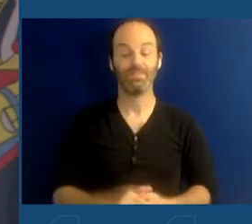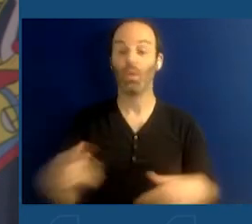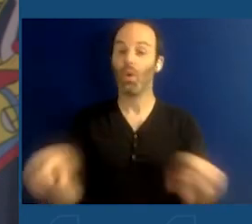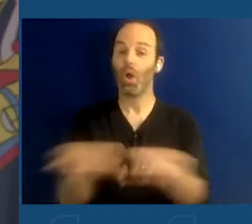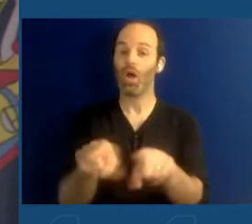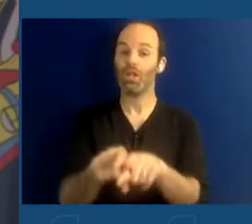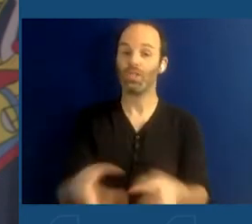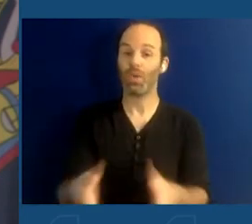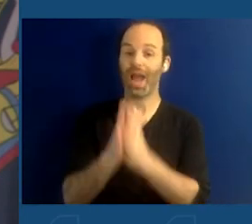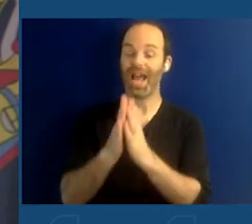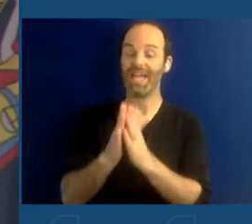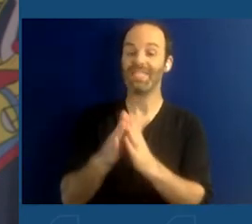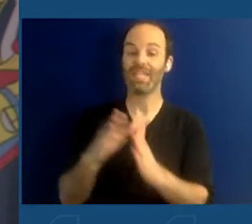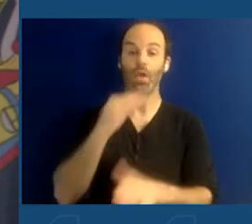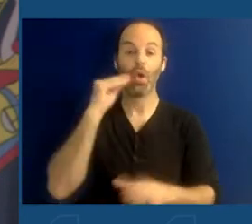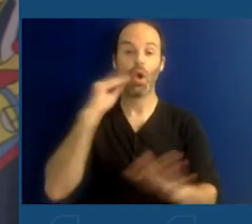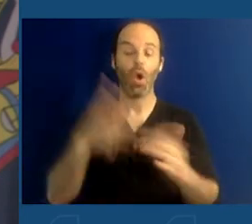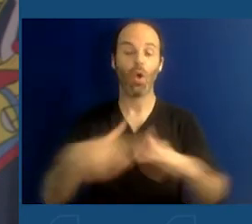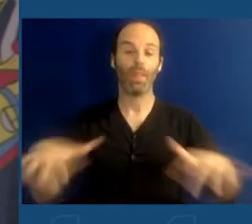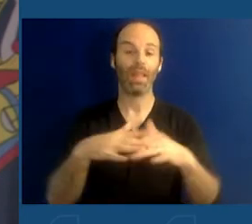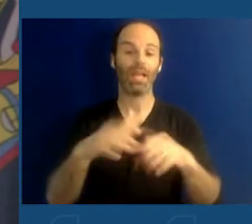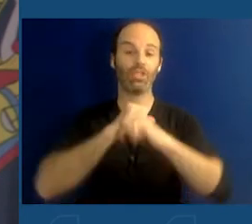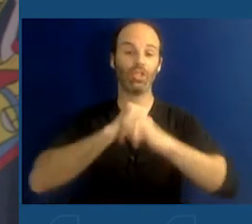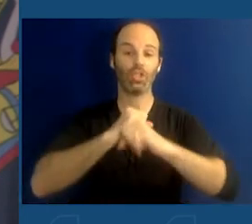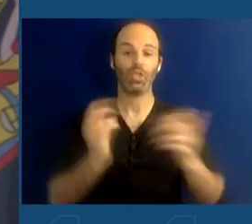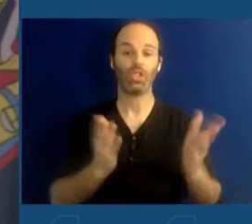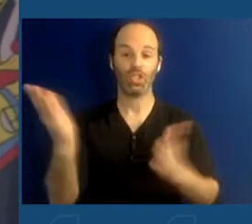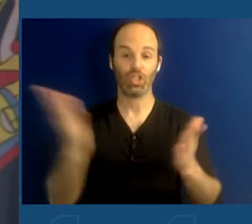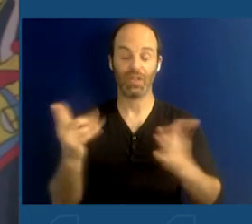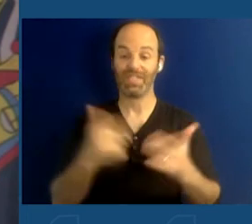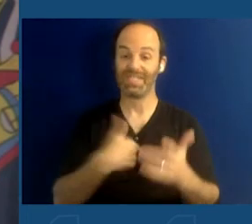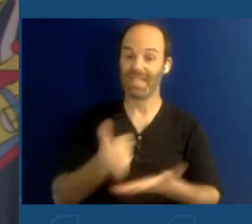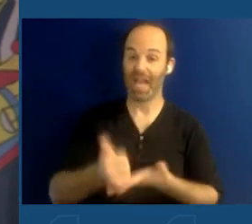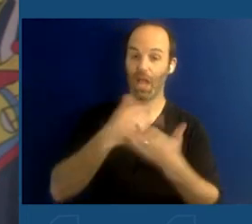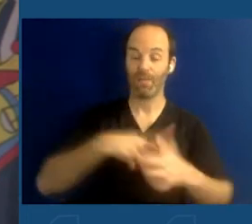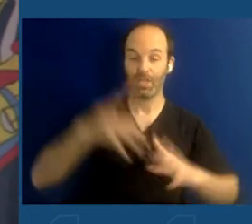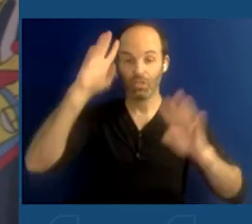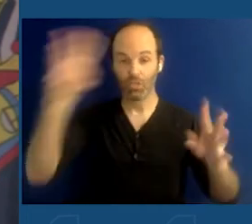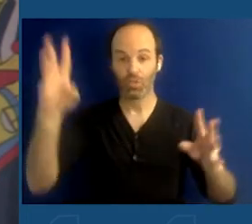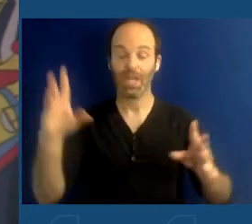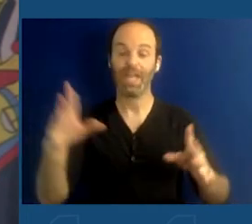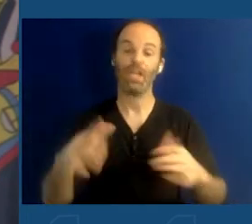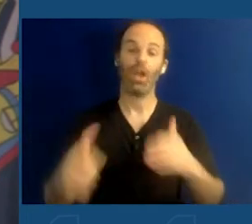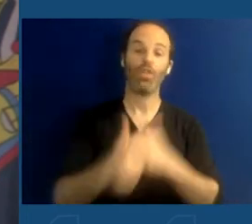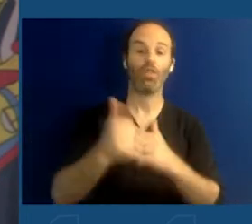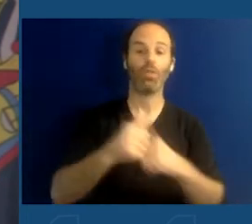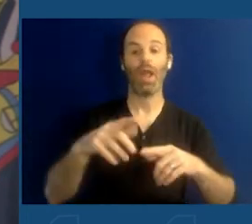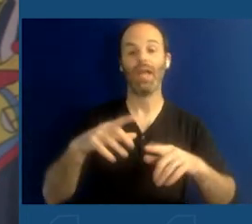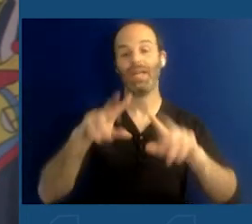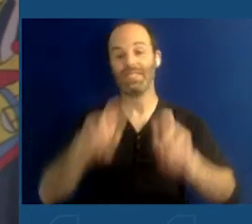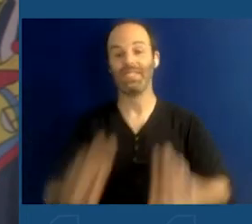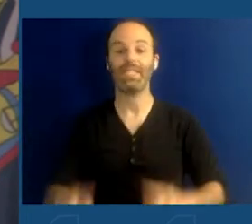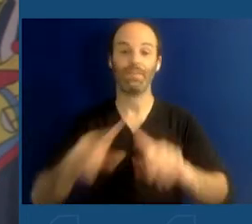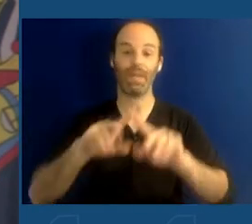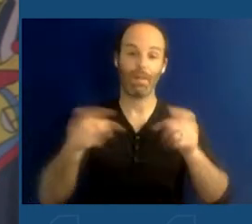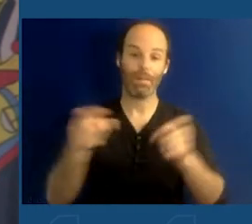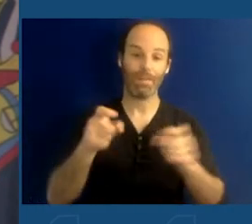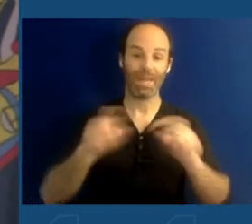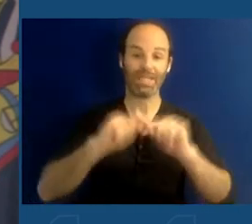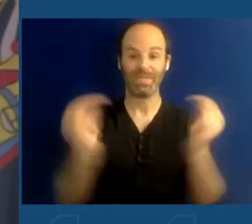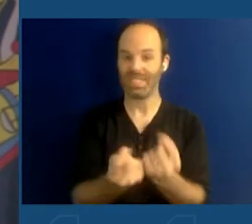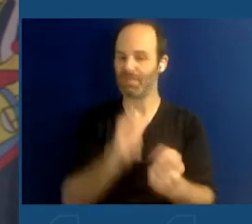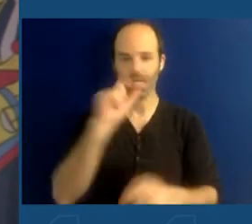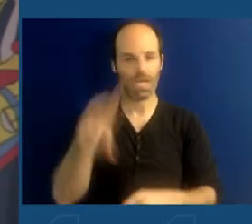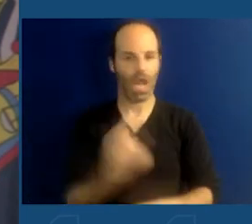Homeland Security Emergency Services to help us create threat assessment management teams. And that will not just be law enforcement, but mental